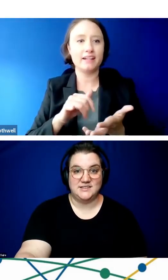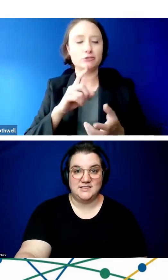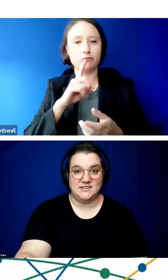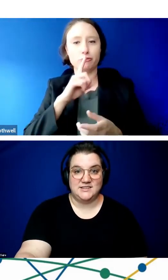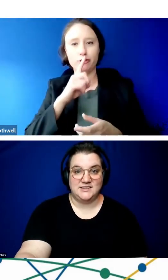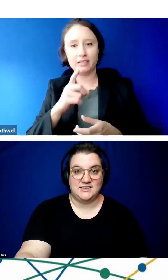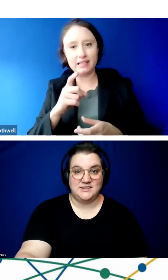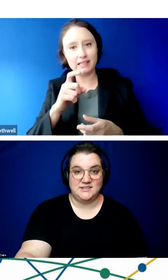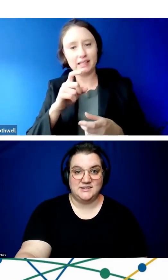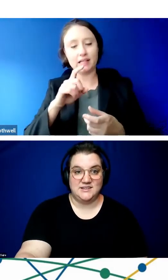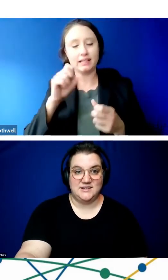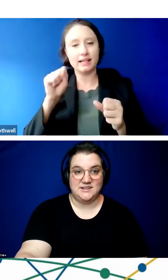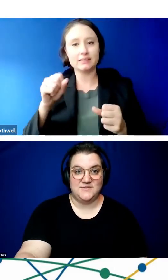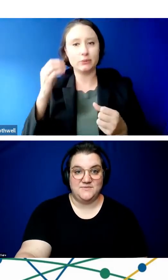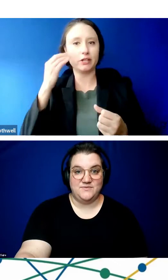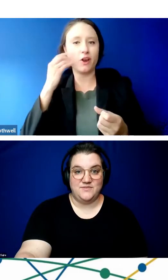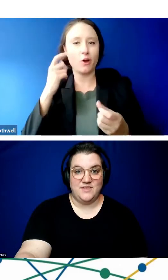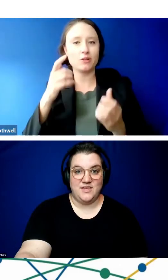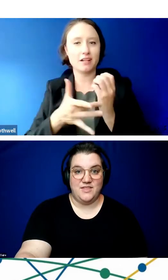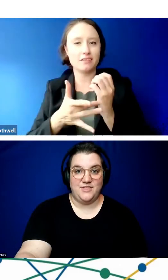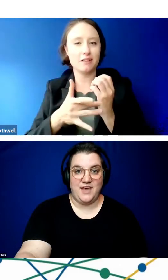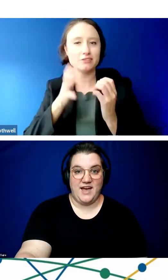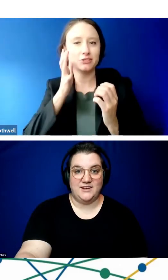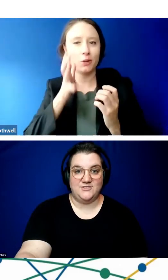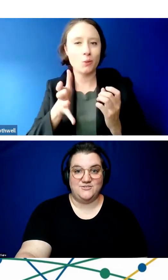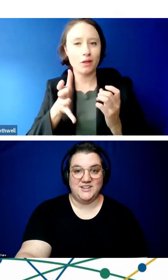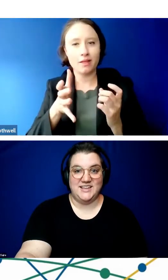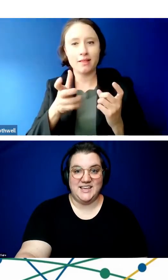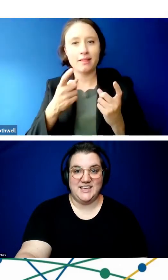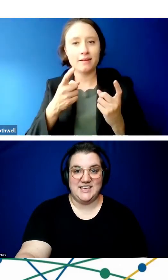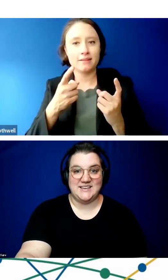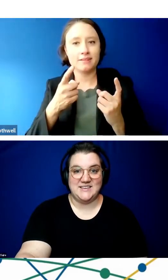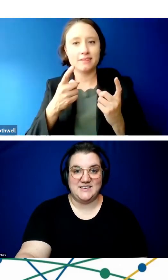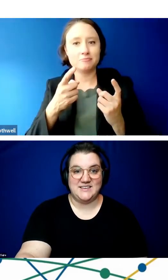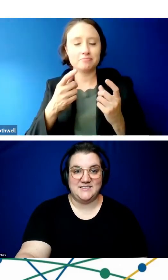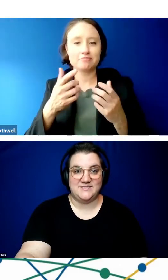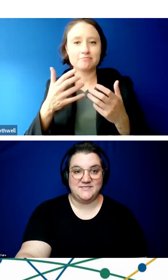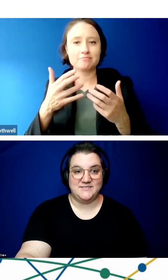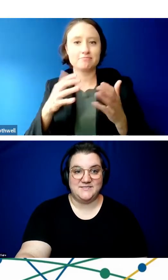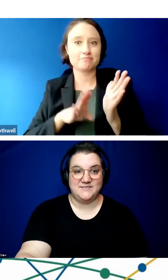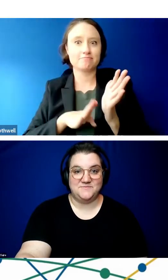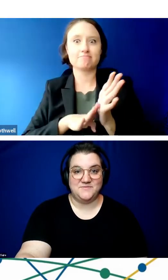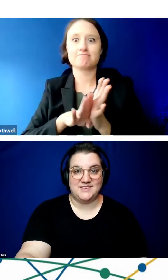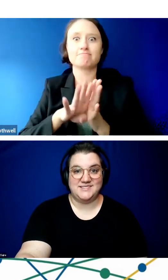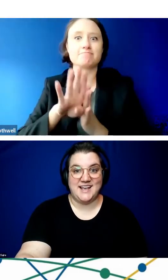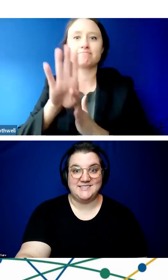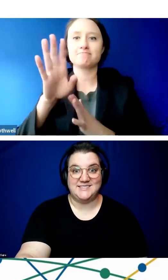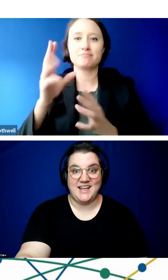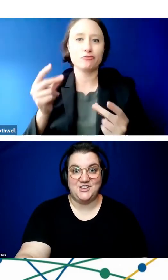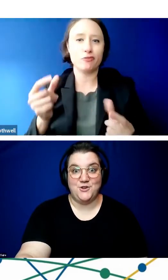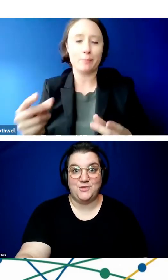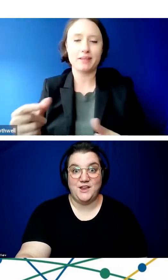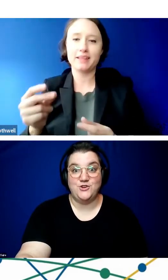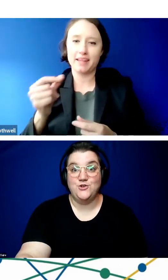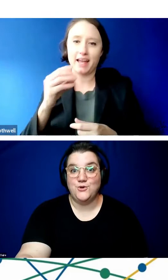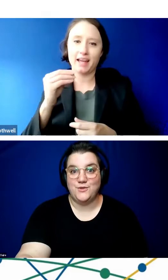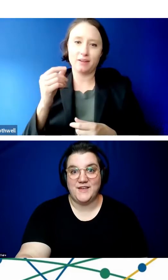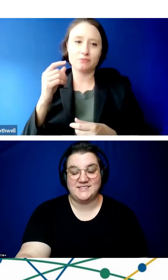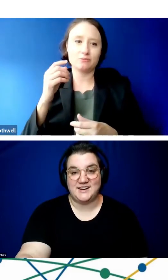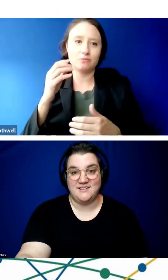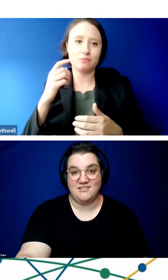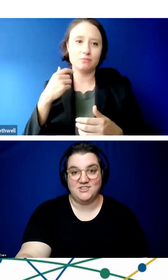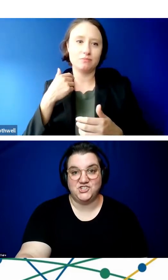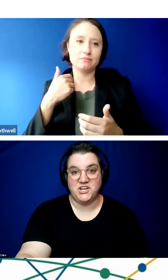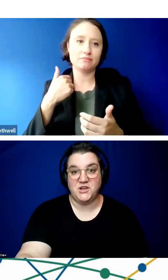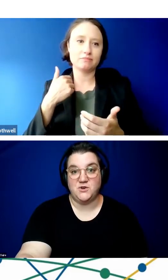that really says that, you know, they knew